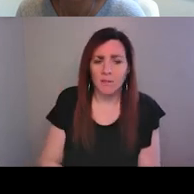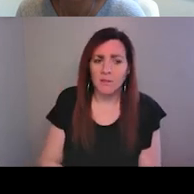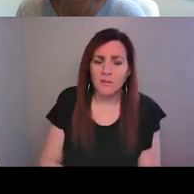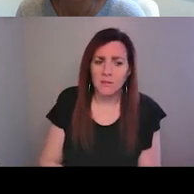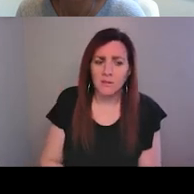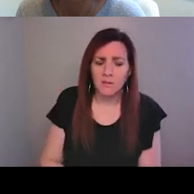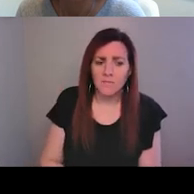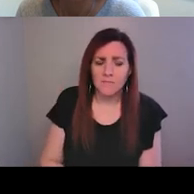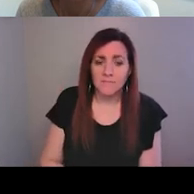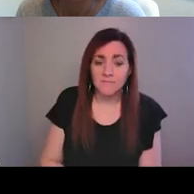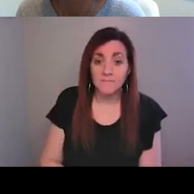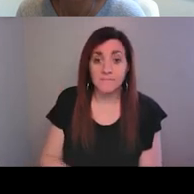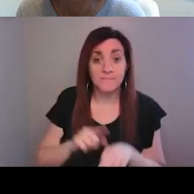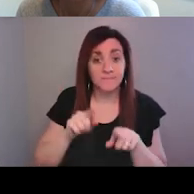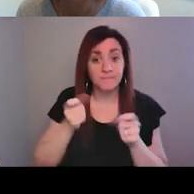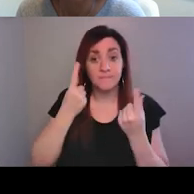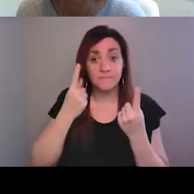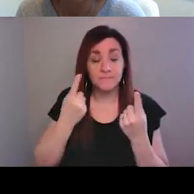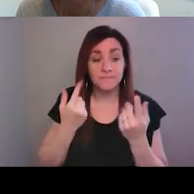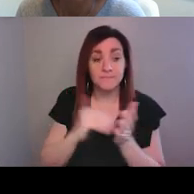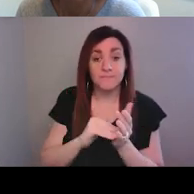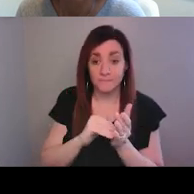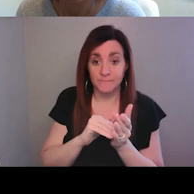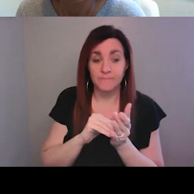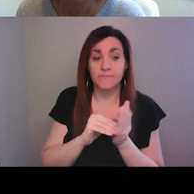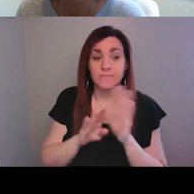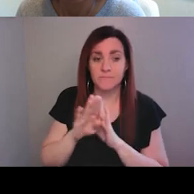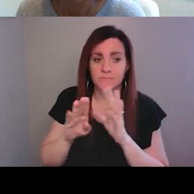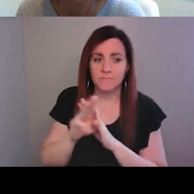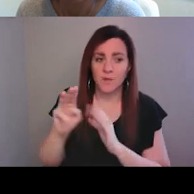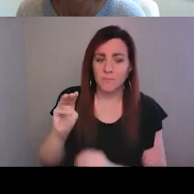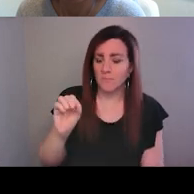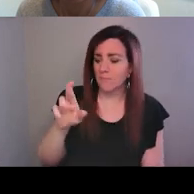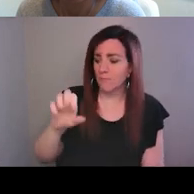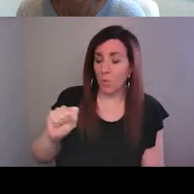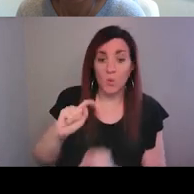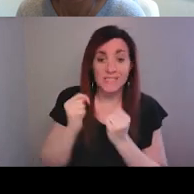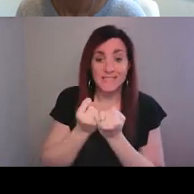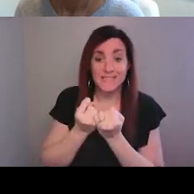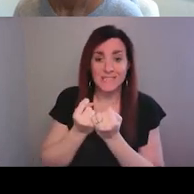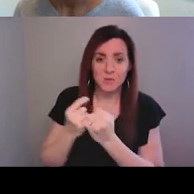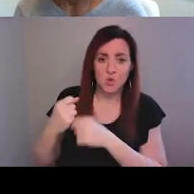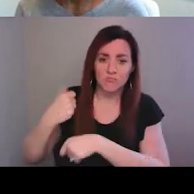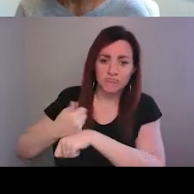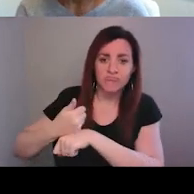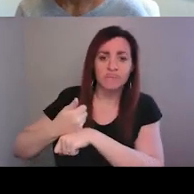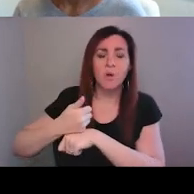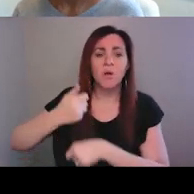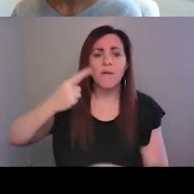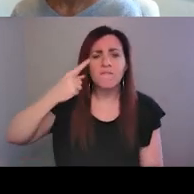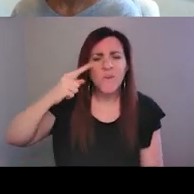We also, again, develop those more teams to really,